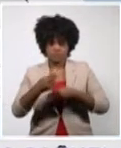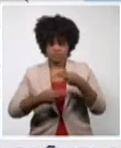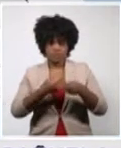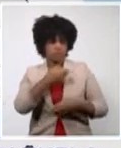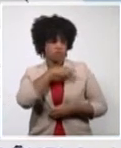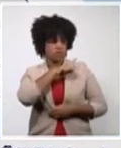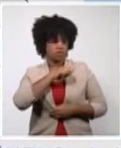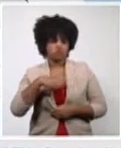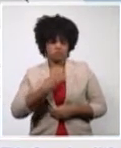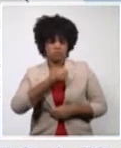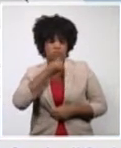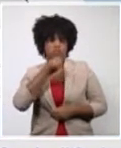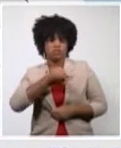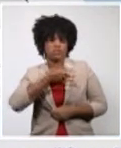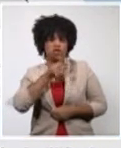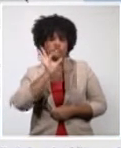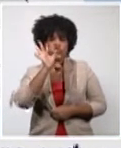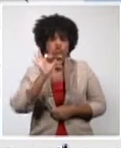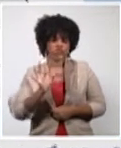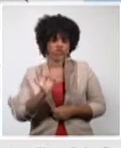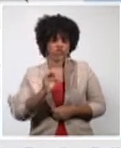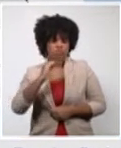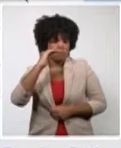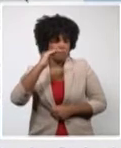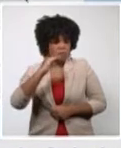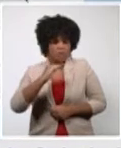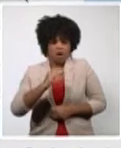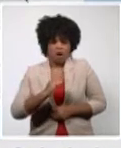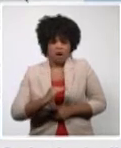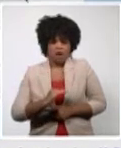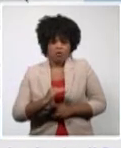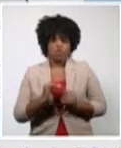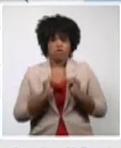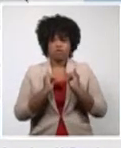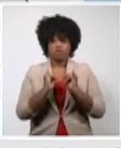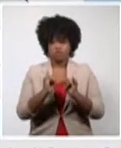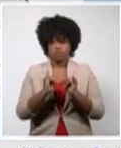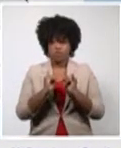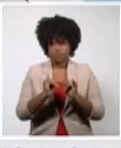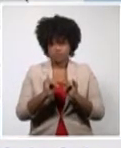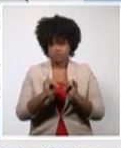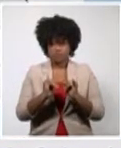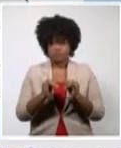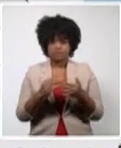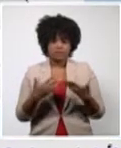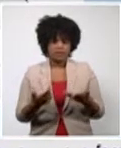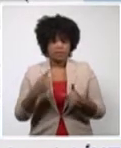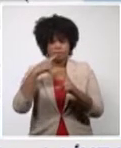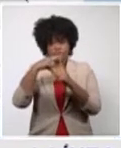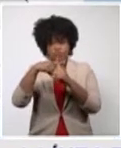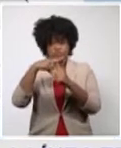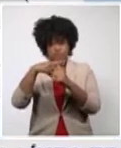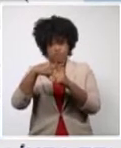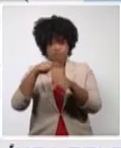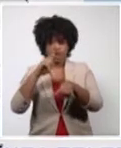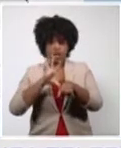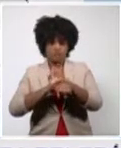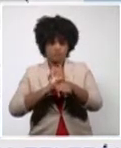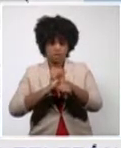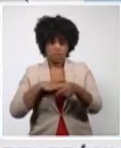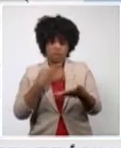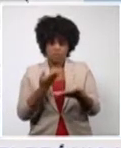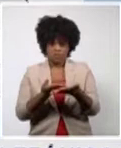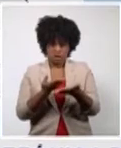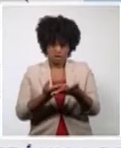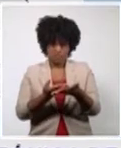the lowest percentage that we have had of positivity reactivity to the samples processed during